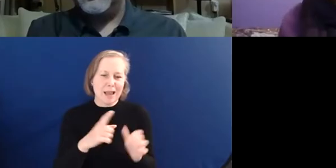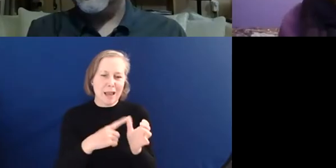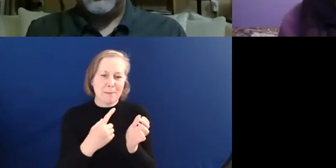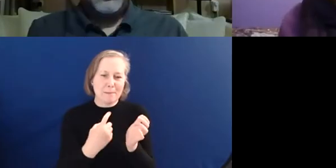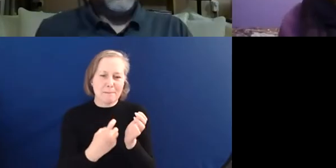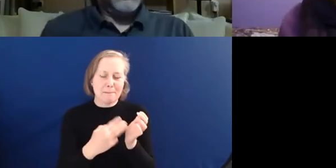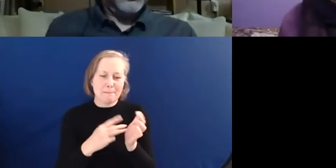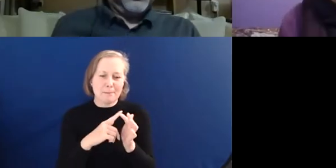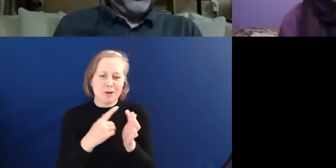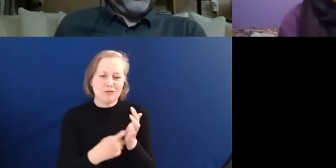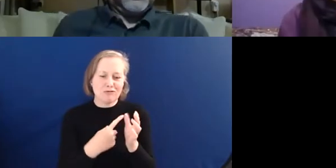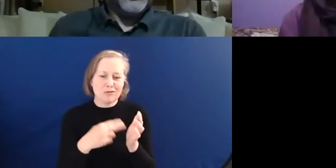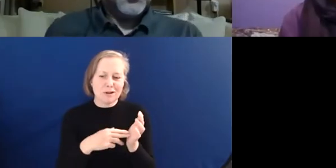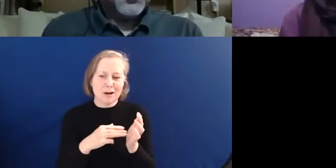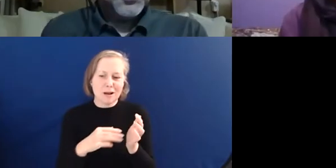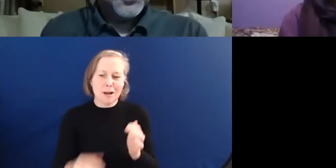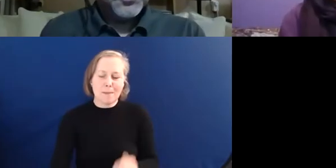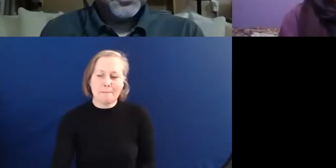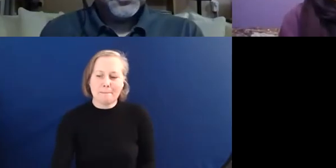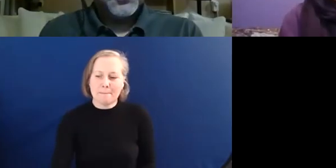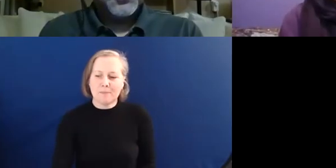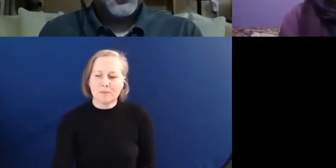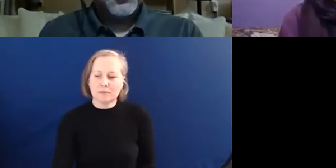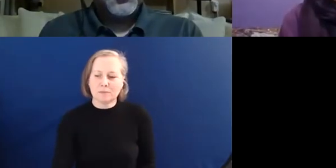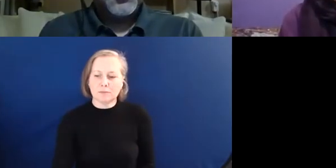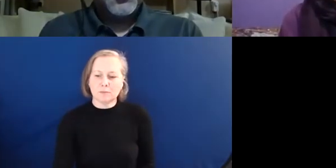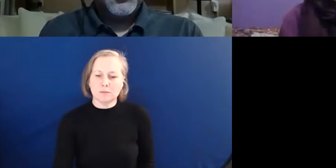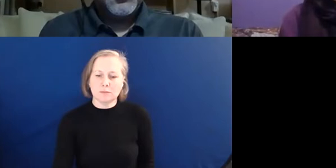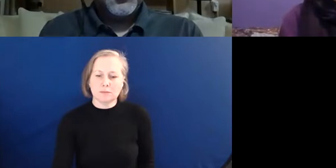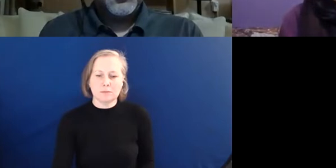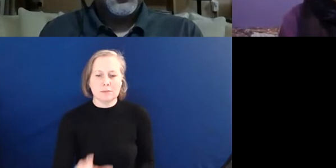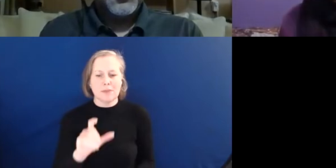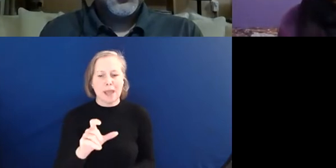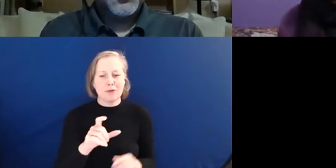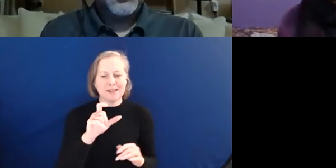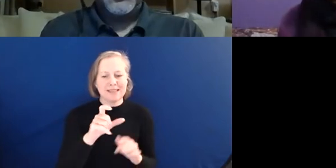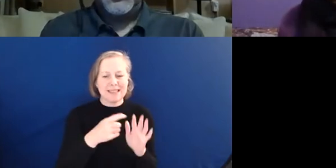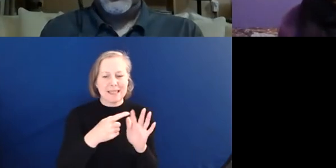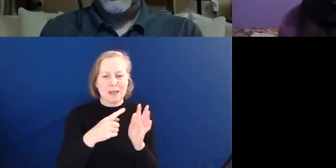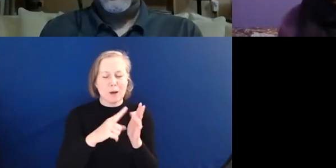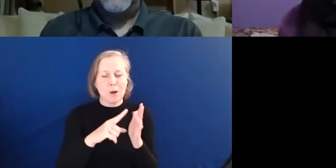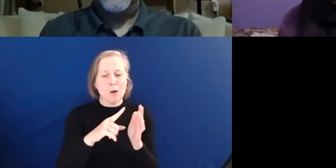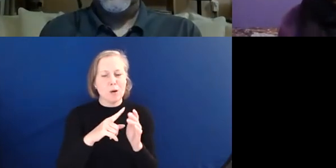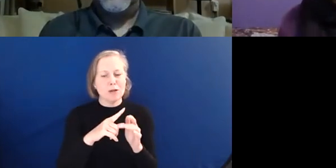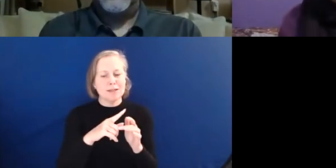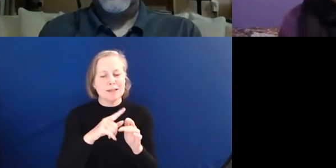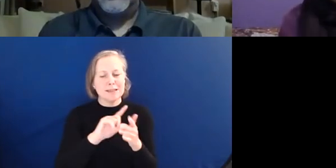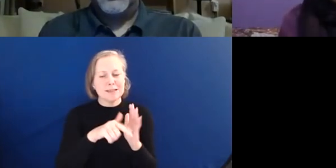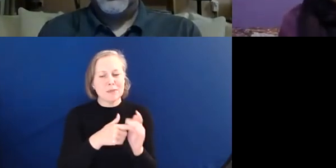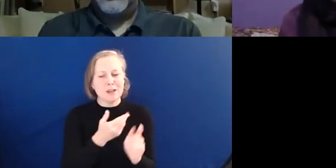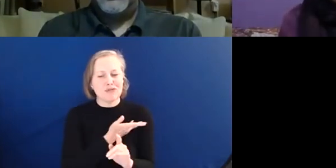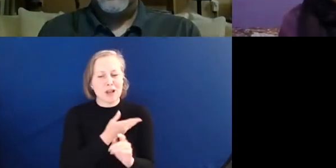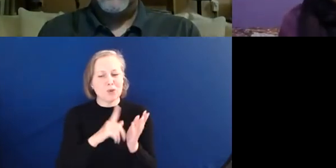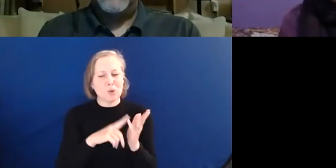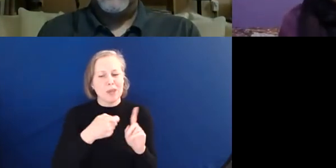Disability Rights UK since 2017. He has worked in the voluntary sector for over 20 years and for the last 15 years has